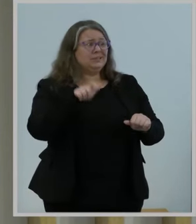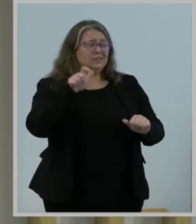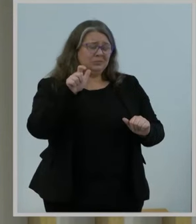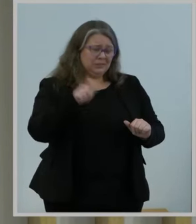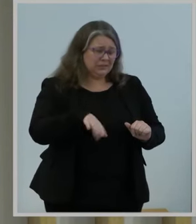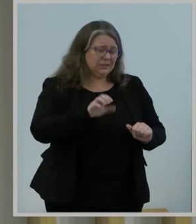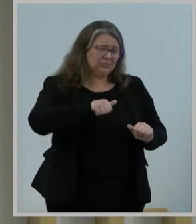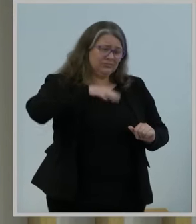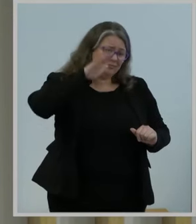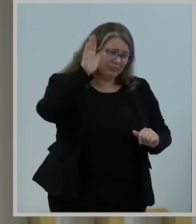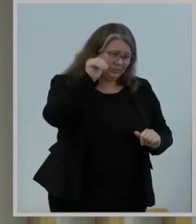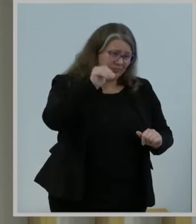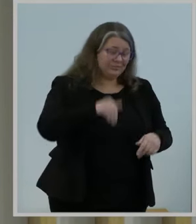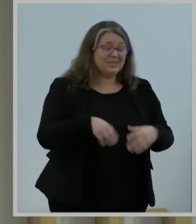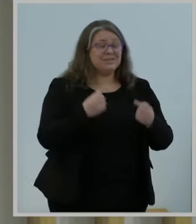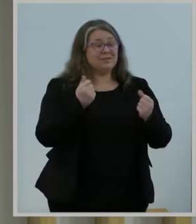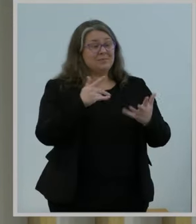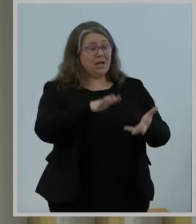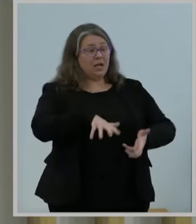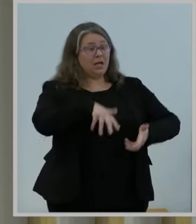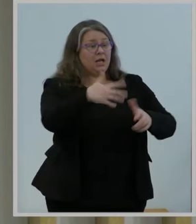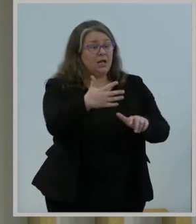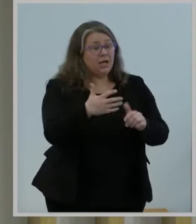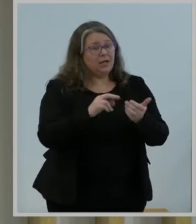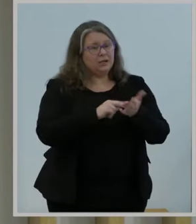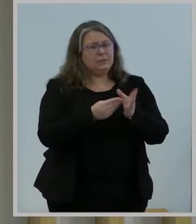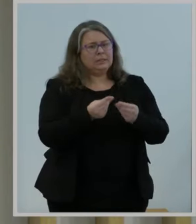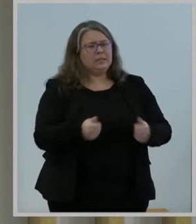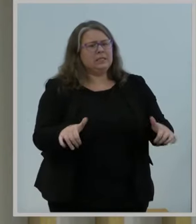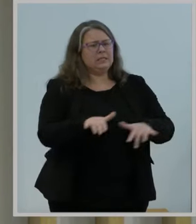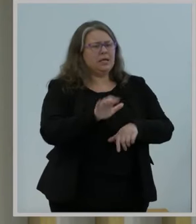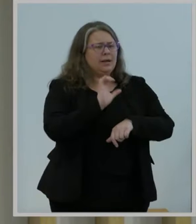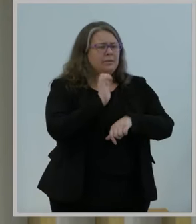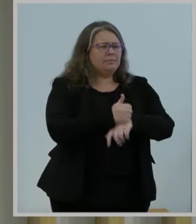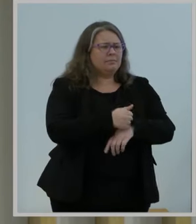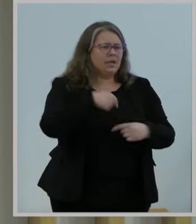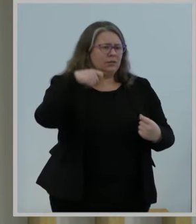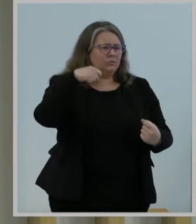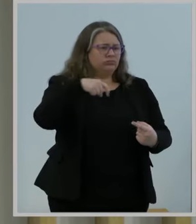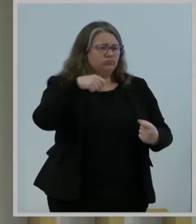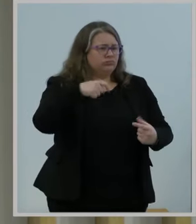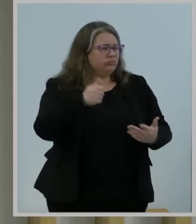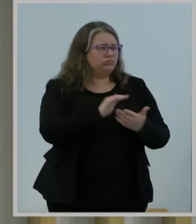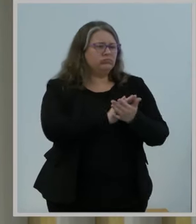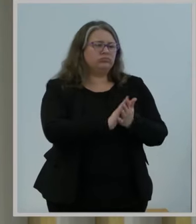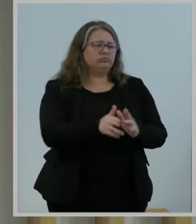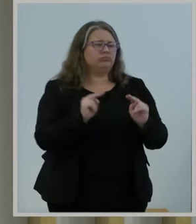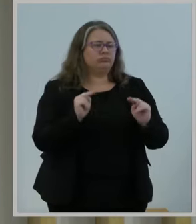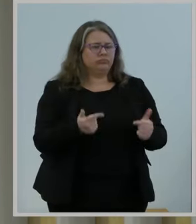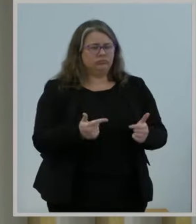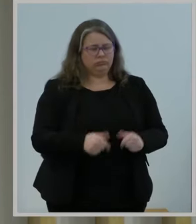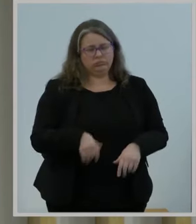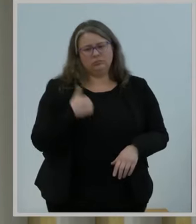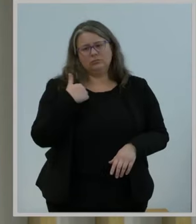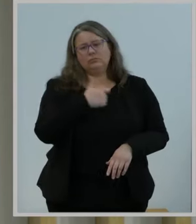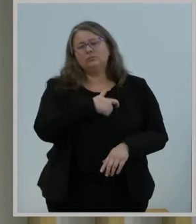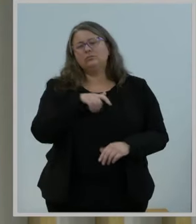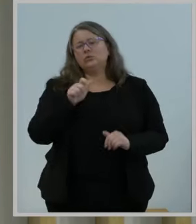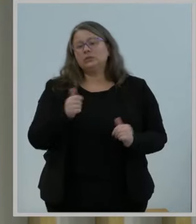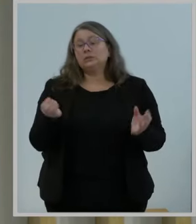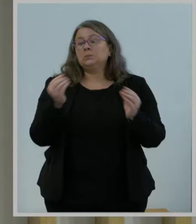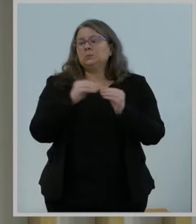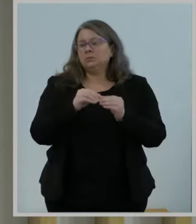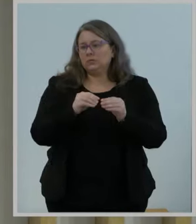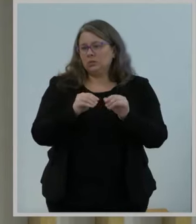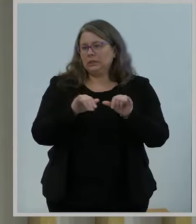rendered inoperable. We need alternative solutions, so we turn to space. These are really important changes to the